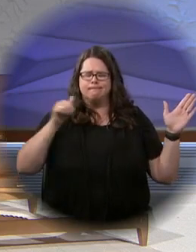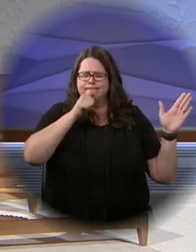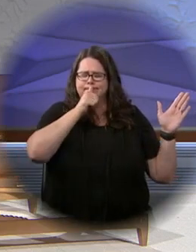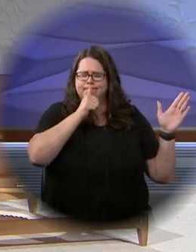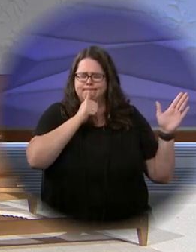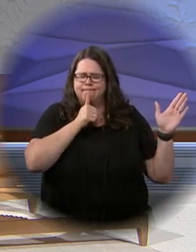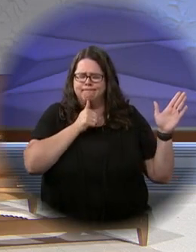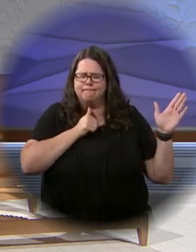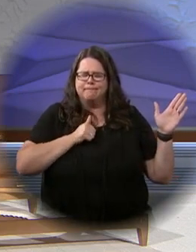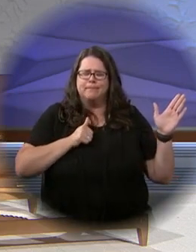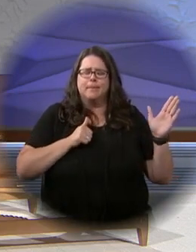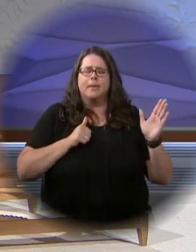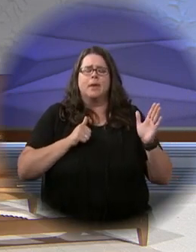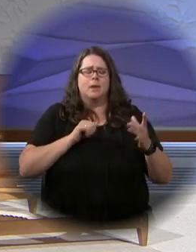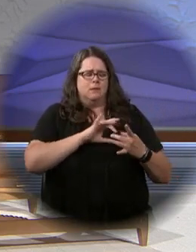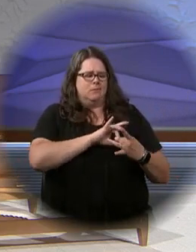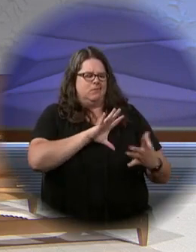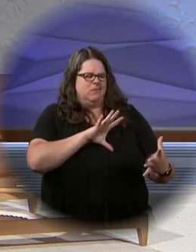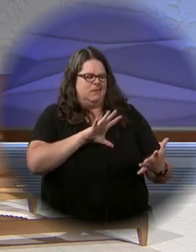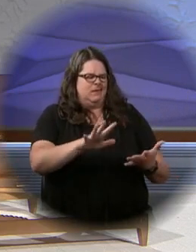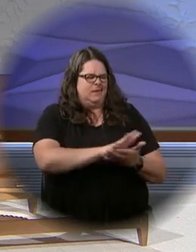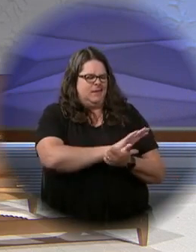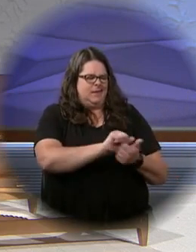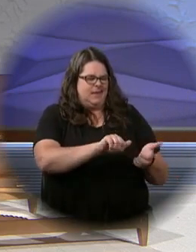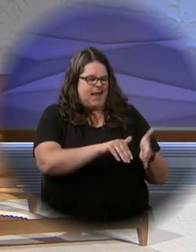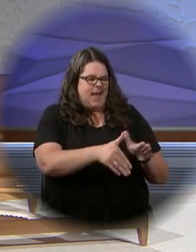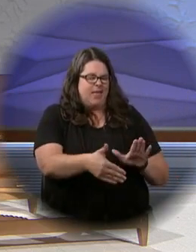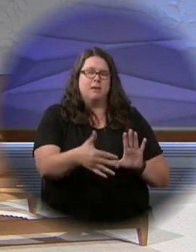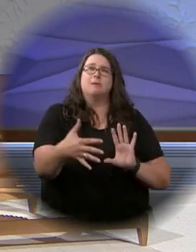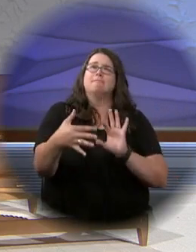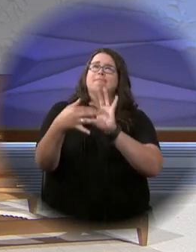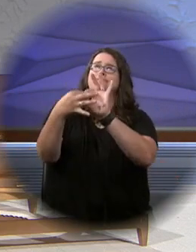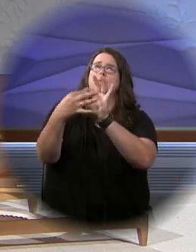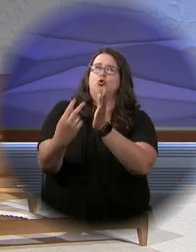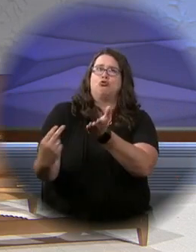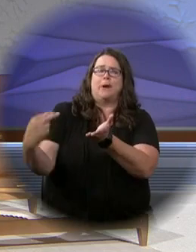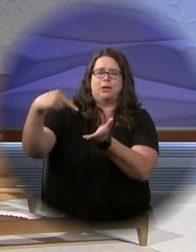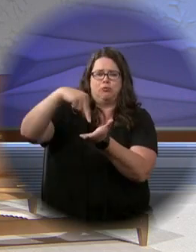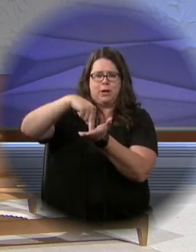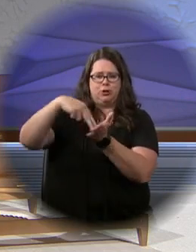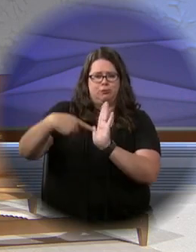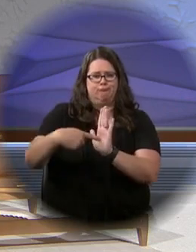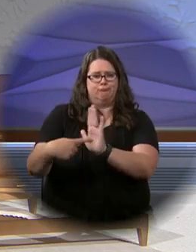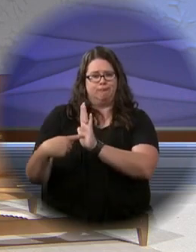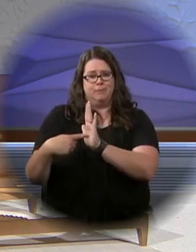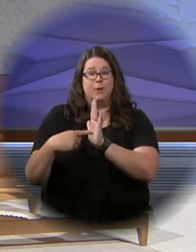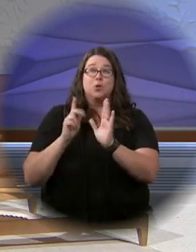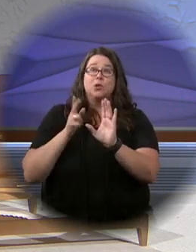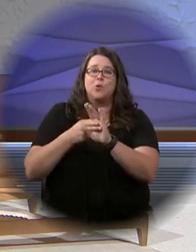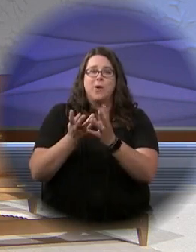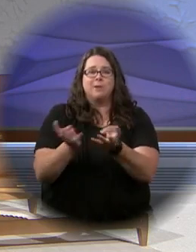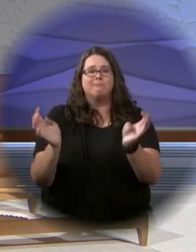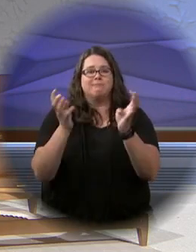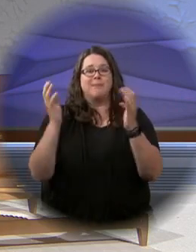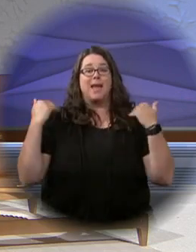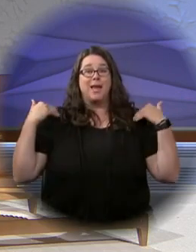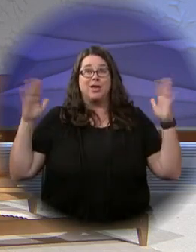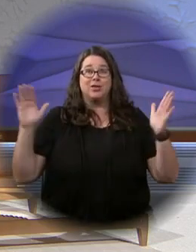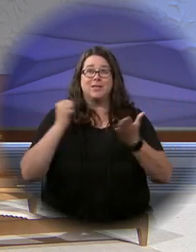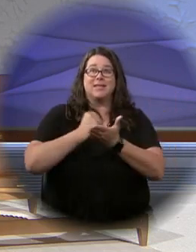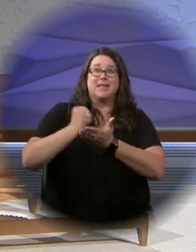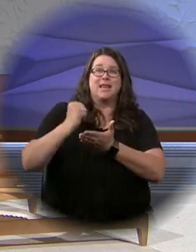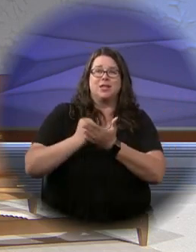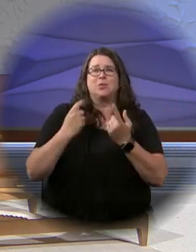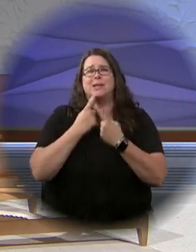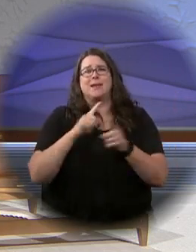passion, so as to break the bonds of death and manifest the resurrection. And so with the angels and all the saints, we